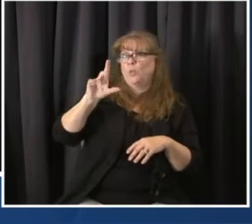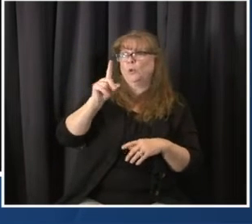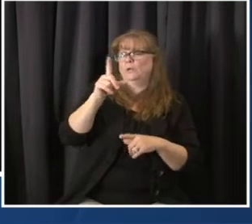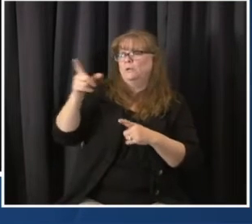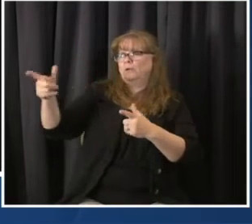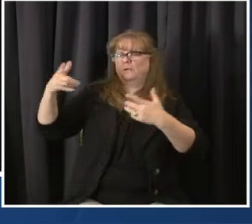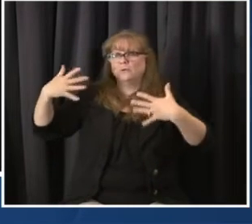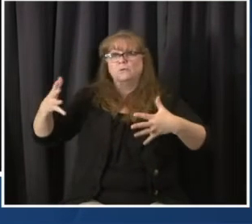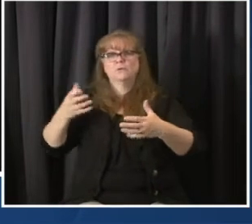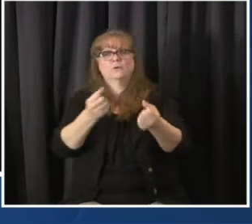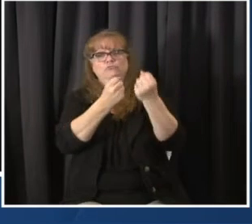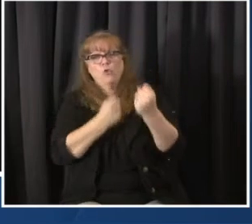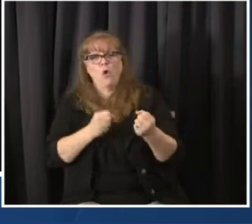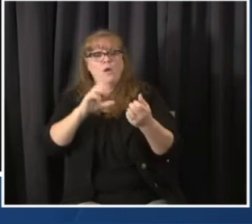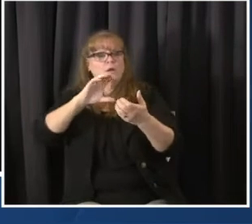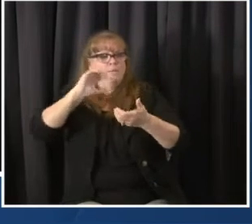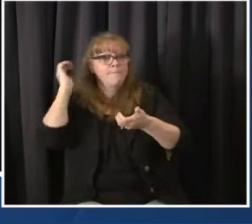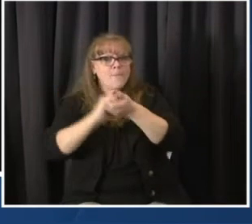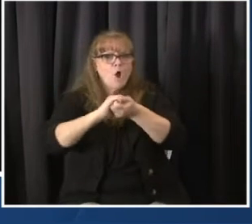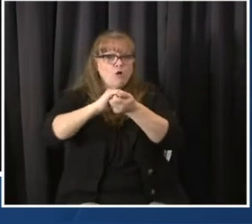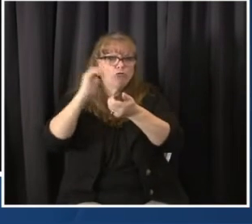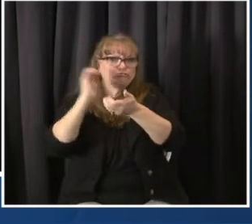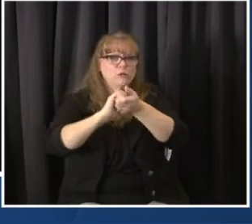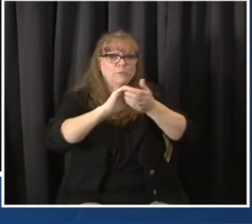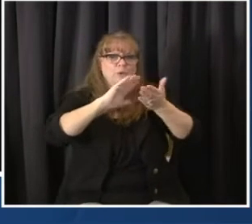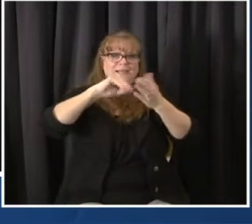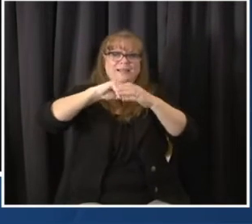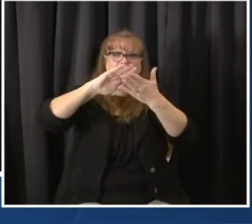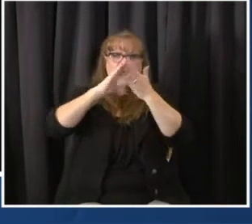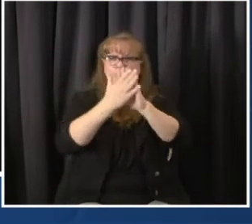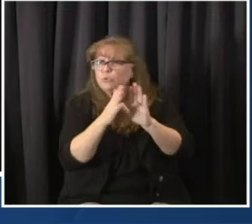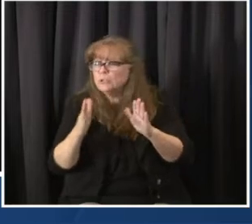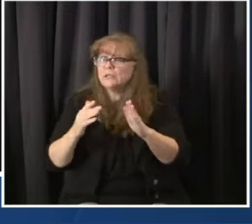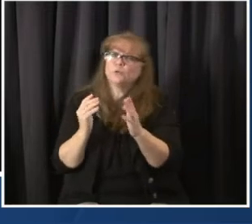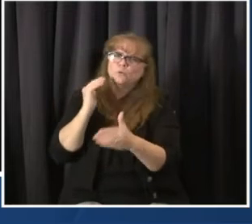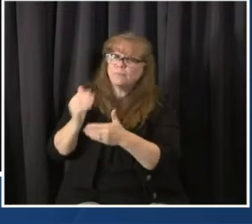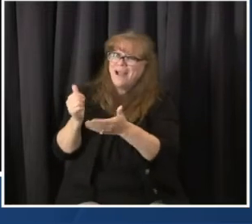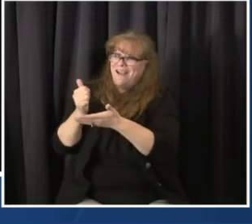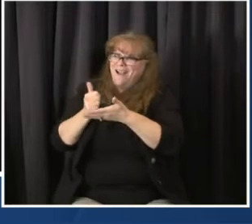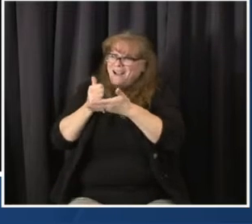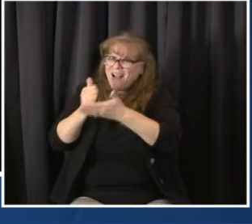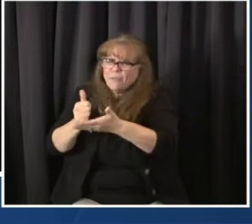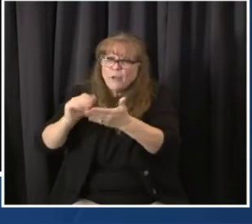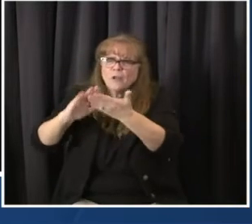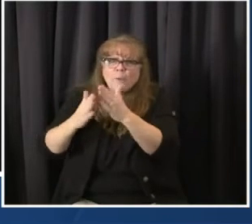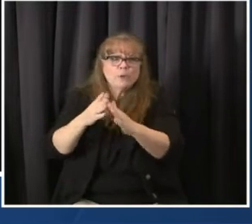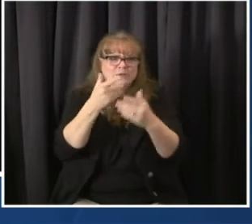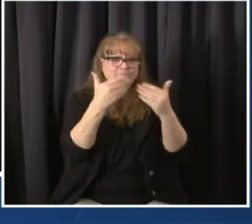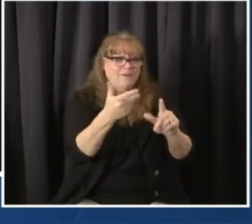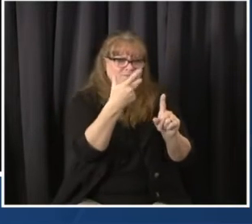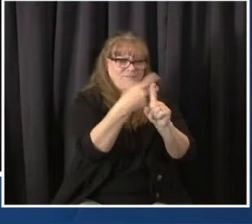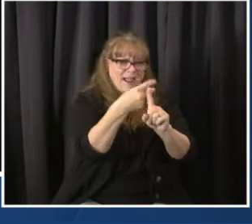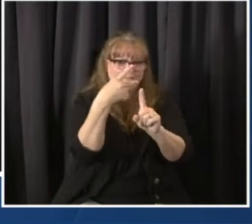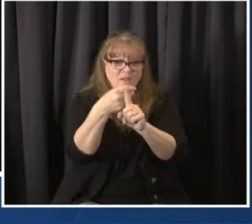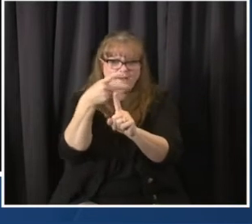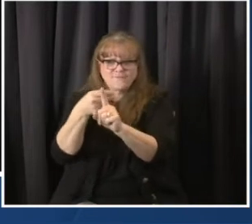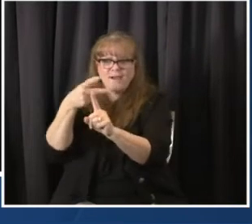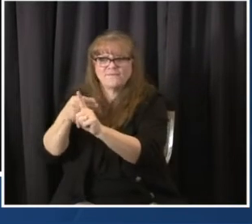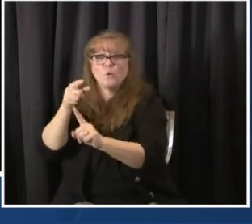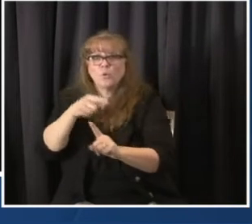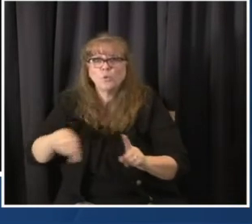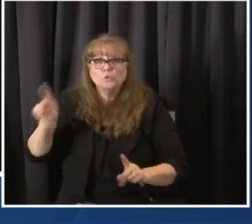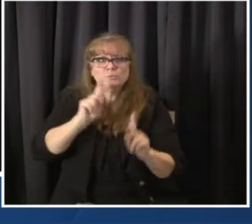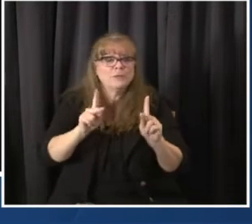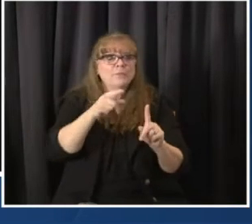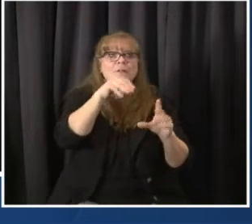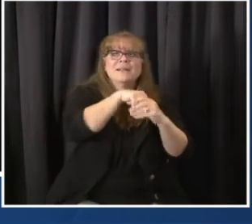to get the protection levels that we need for our seniors. Now, let's just do a little math because I hear from